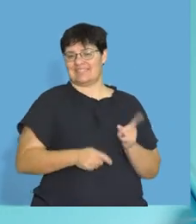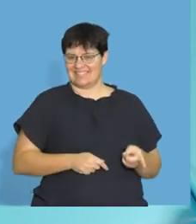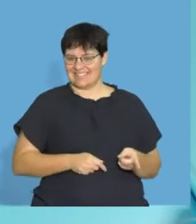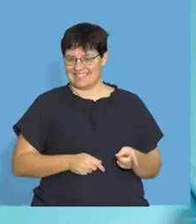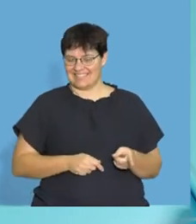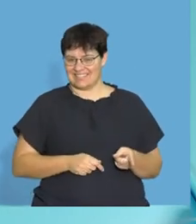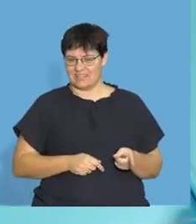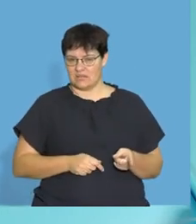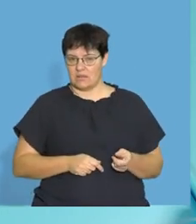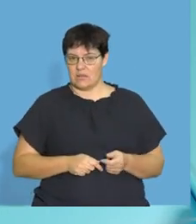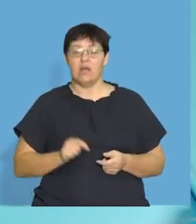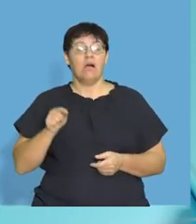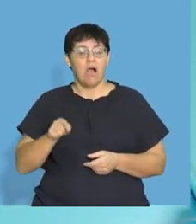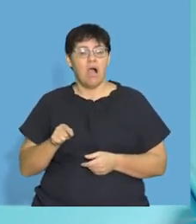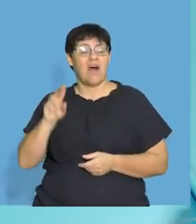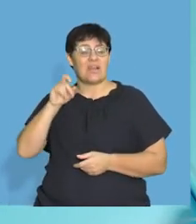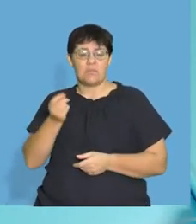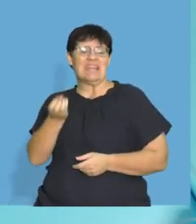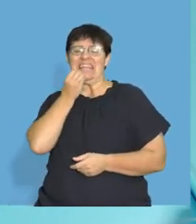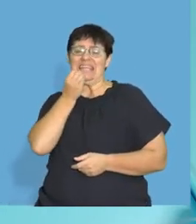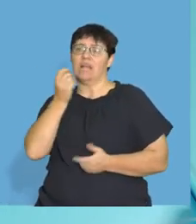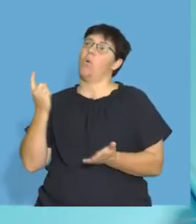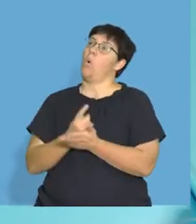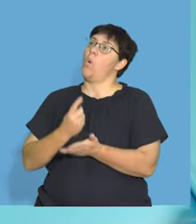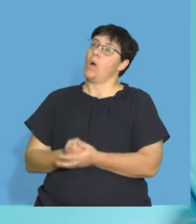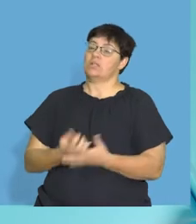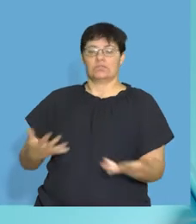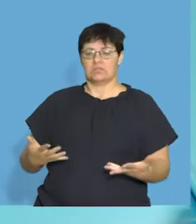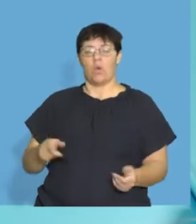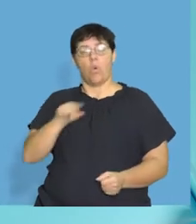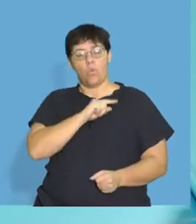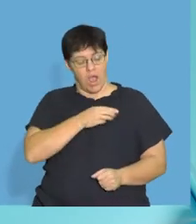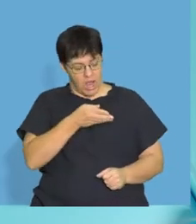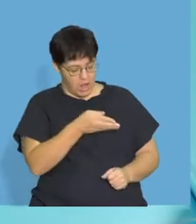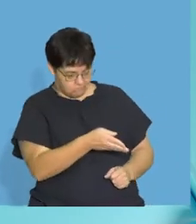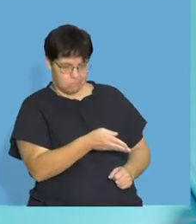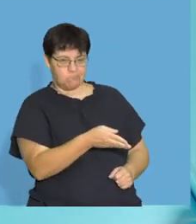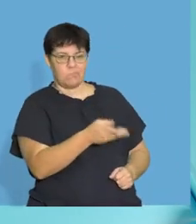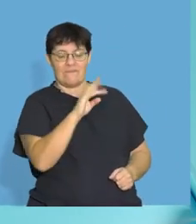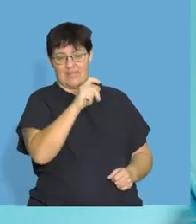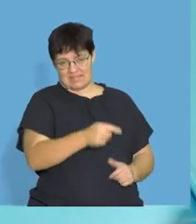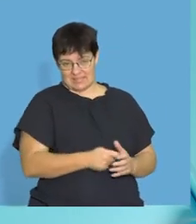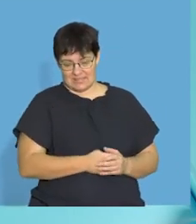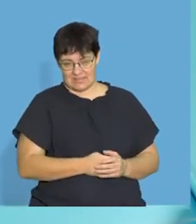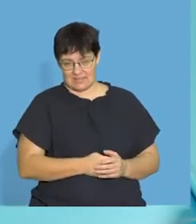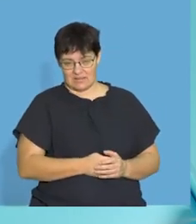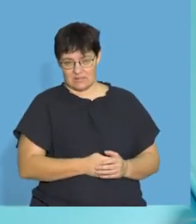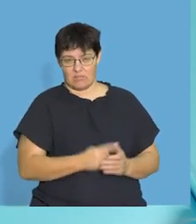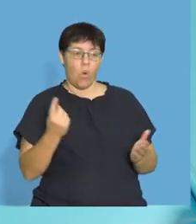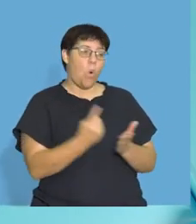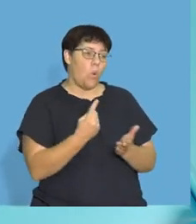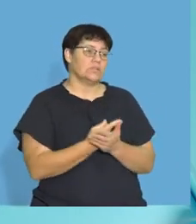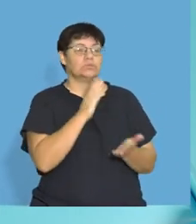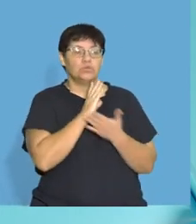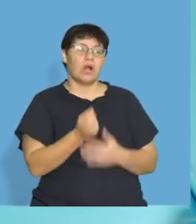don't need to have or eat as much of that vitamin all of the time. We store it in our fat. It's there.